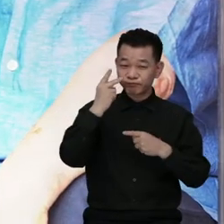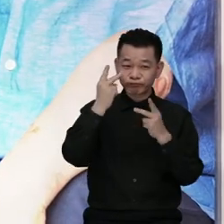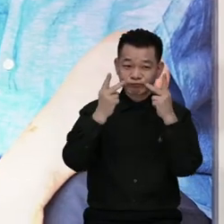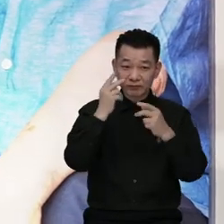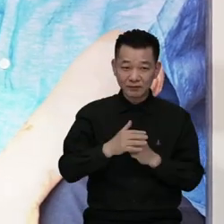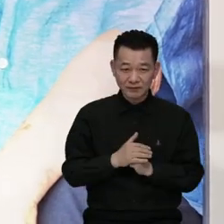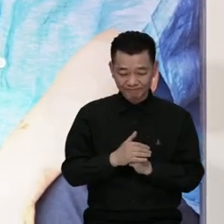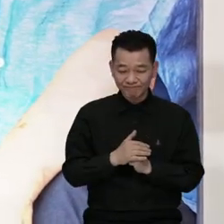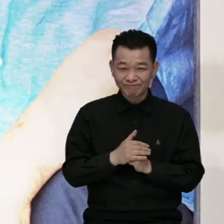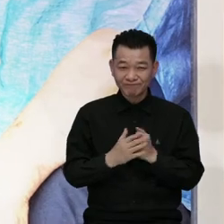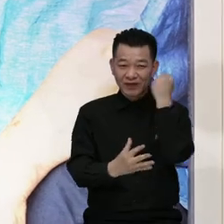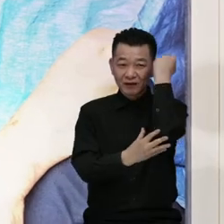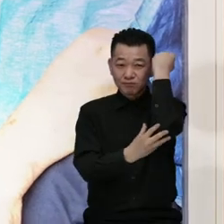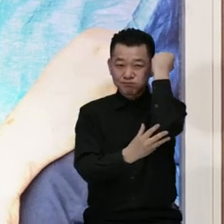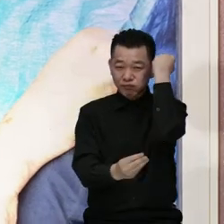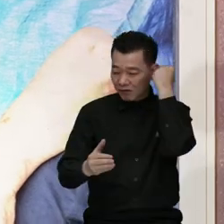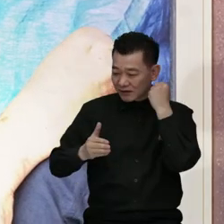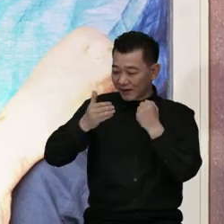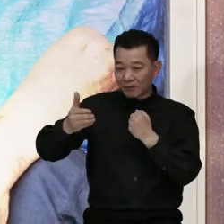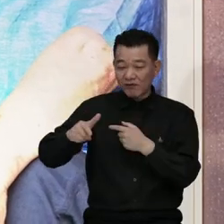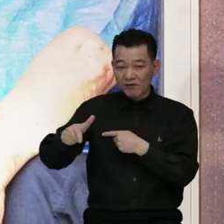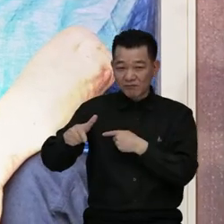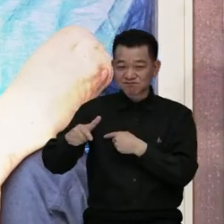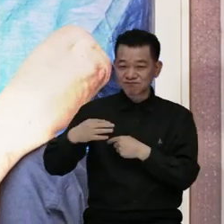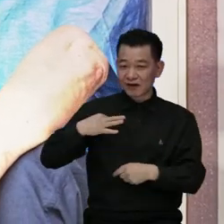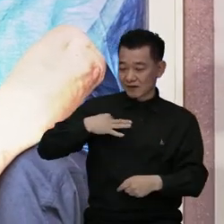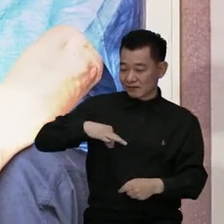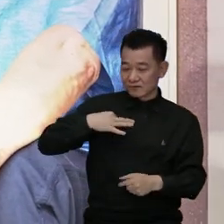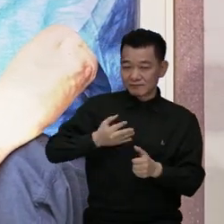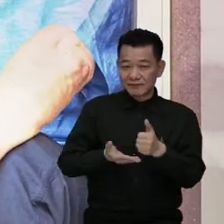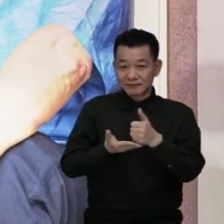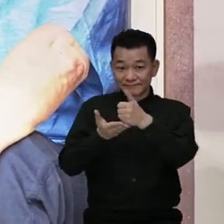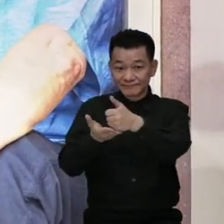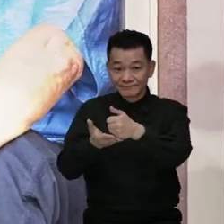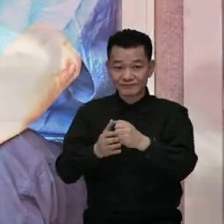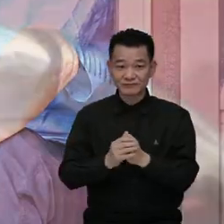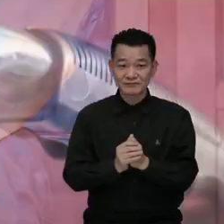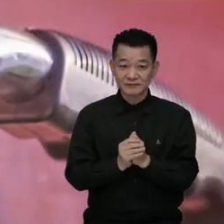A story about volunteers helping out their neighbors in need.